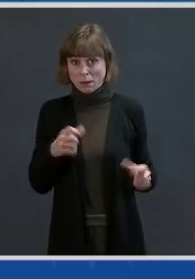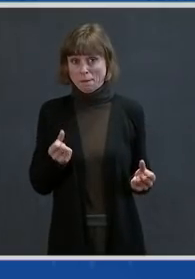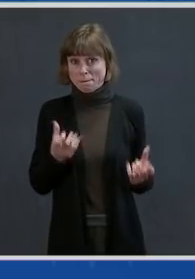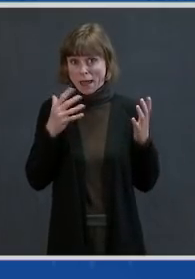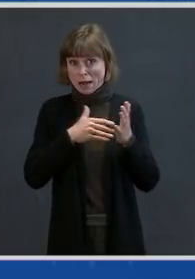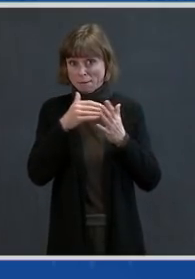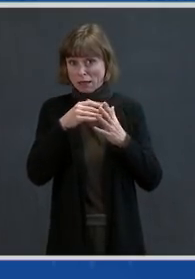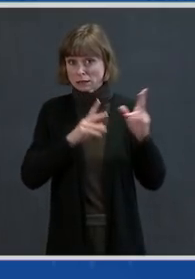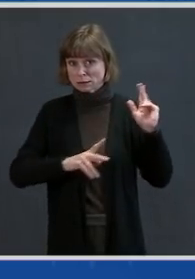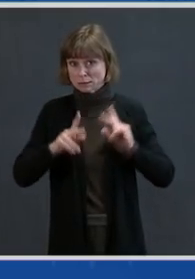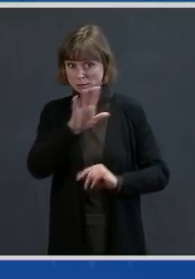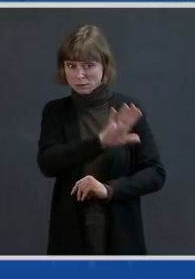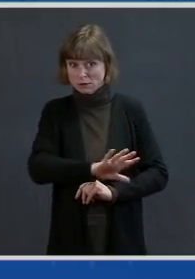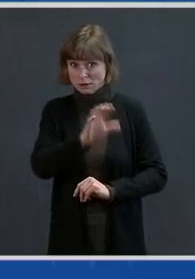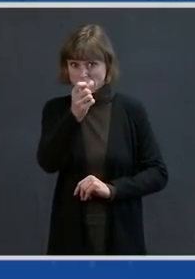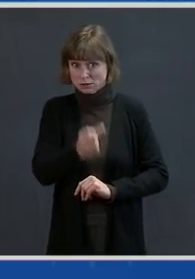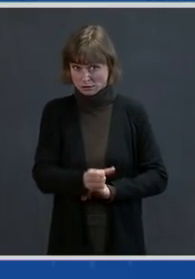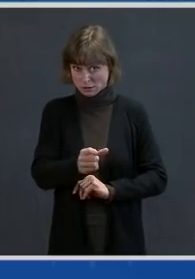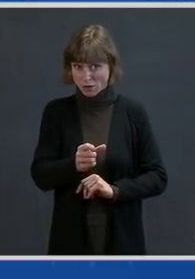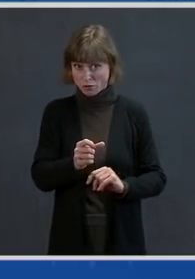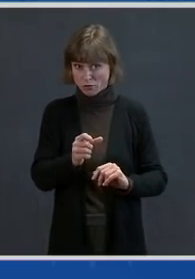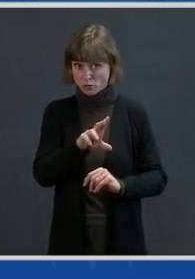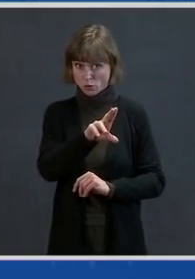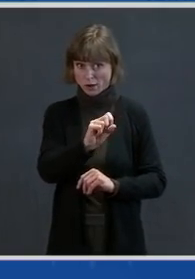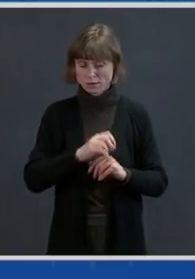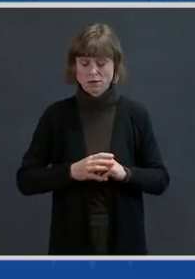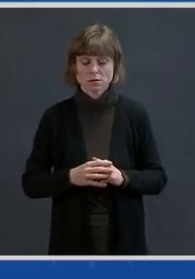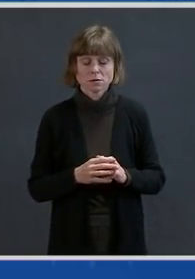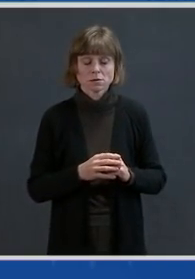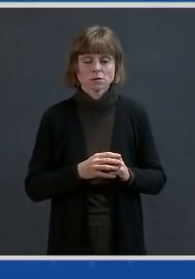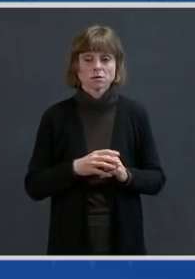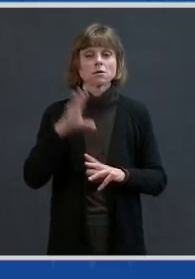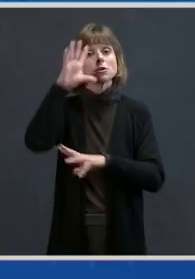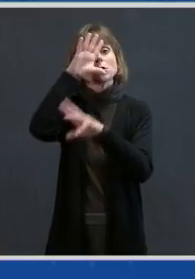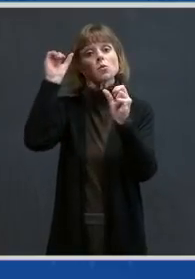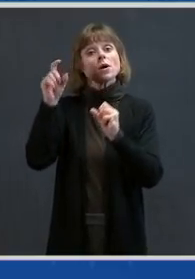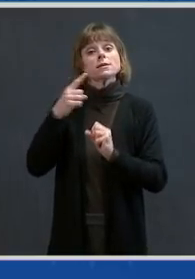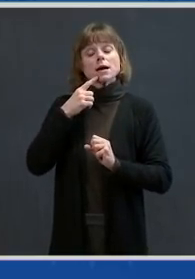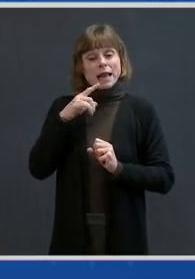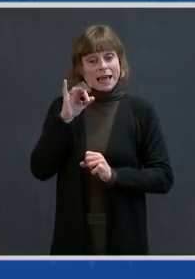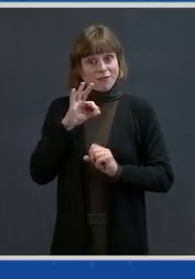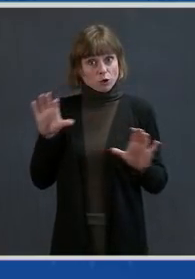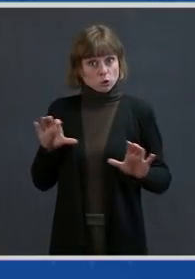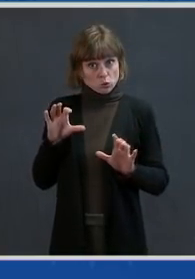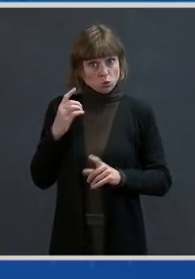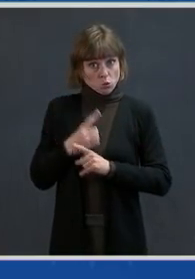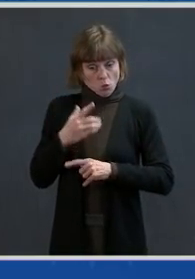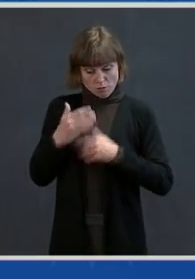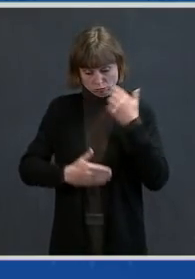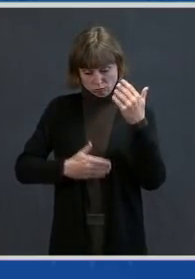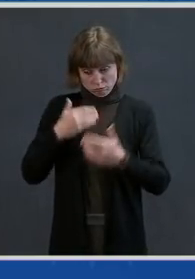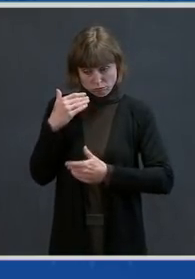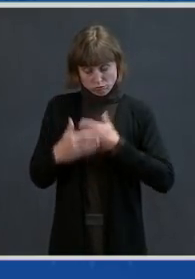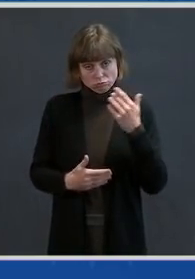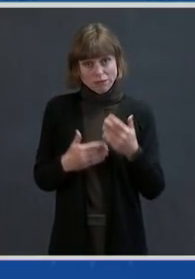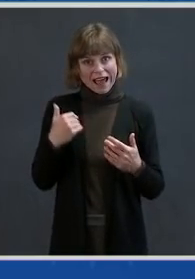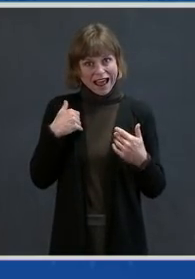As the President has said, if we do the right things and we have the right plan, we will get things moving.